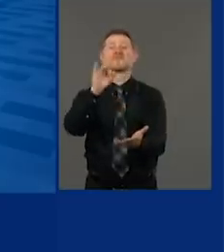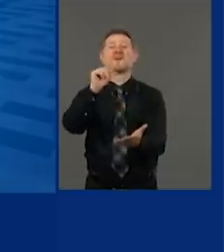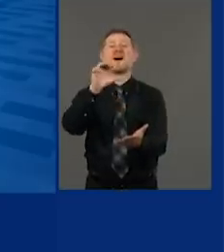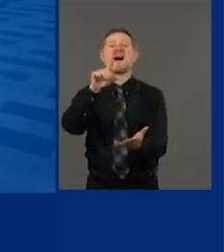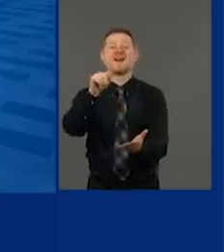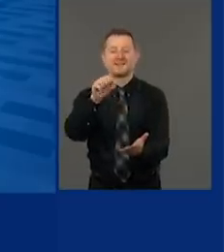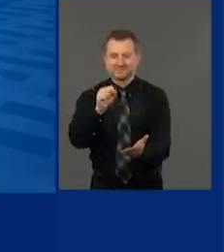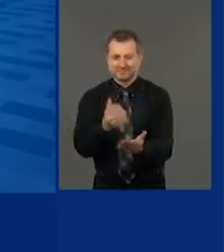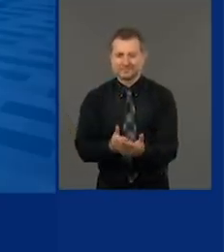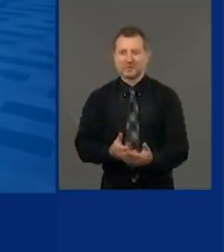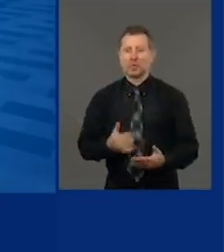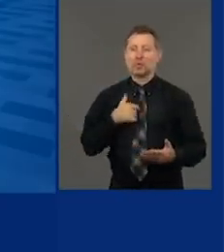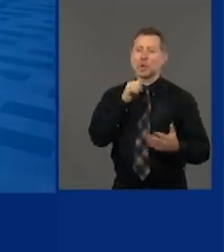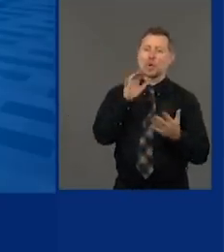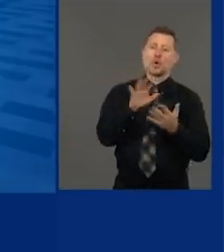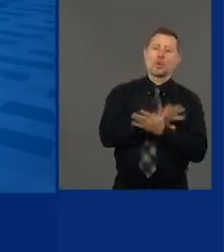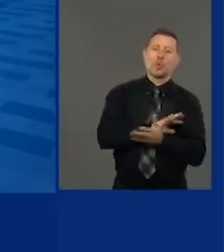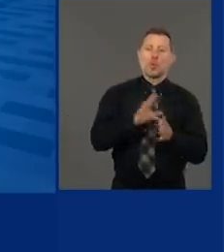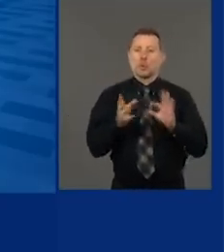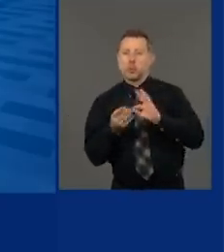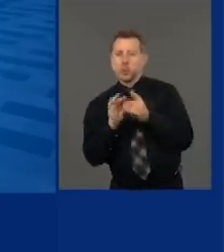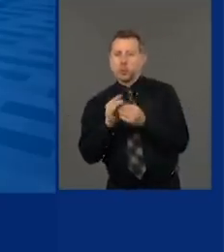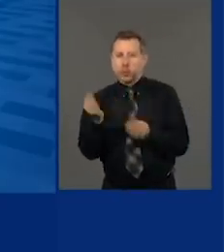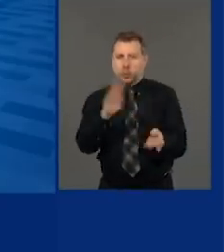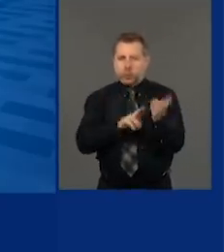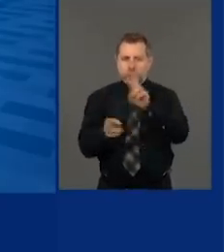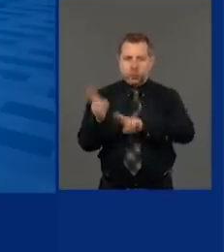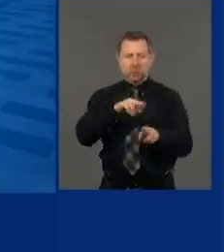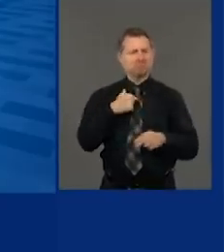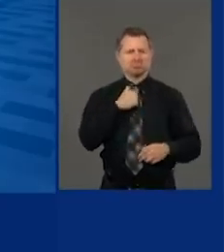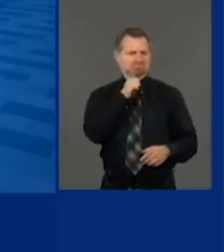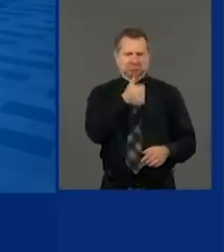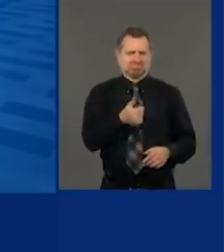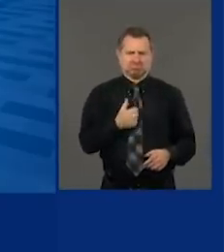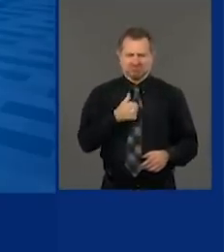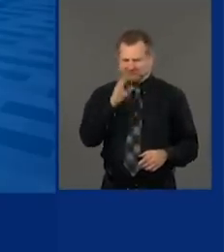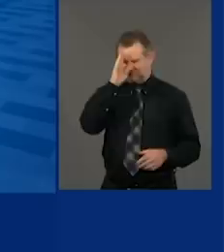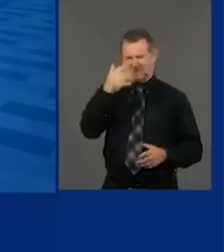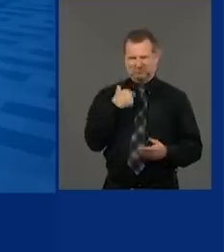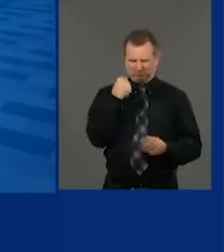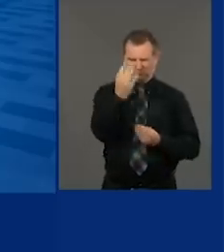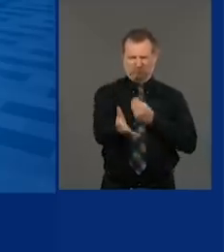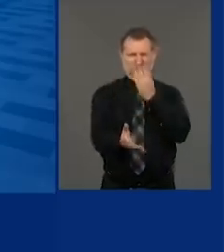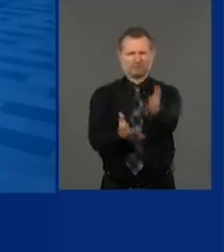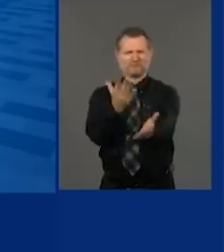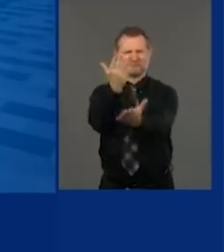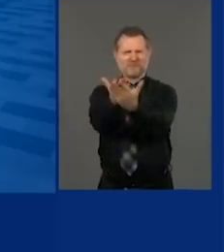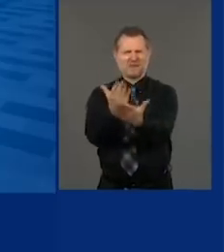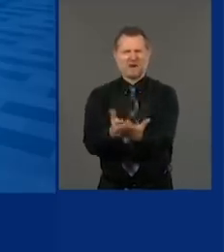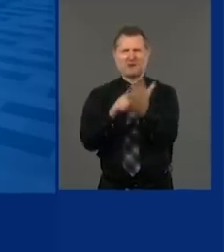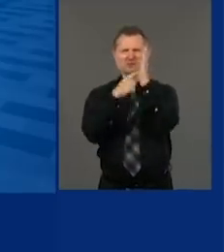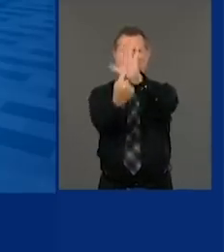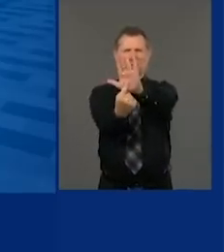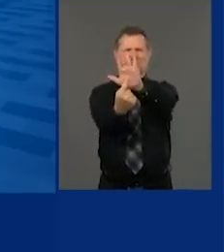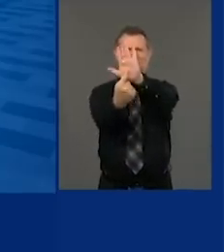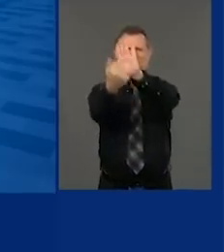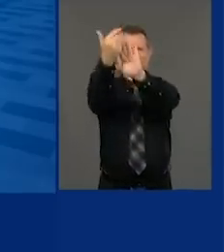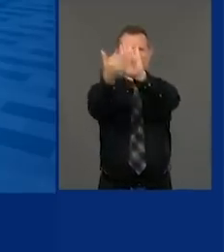tweet about. The facts are in. The numbers are in. Look at the number of bodies.